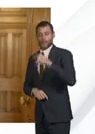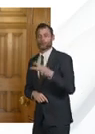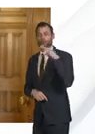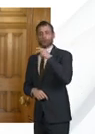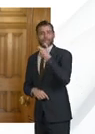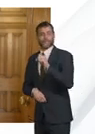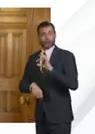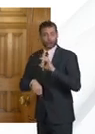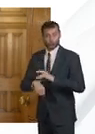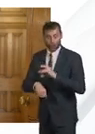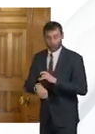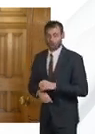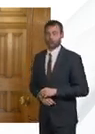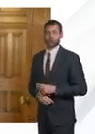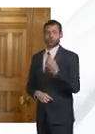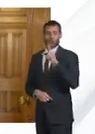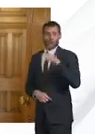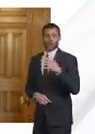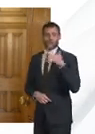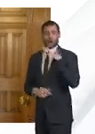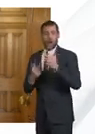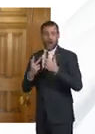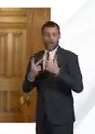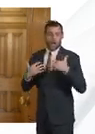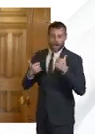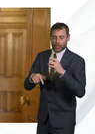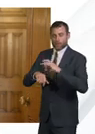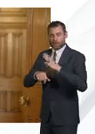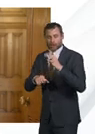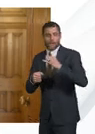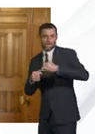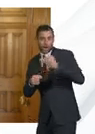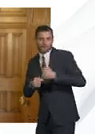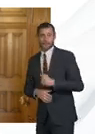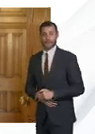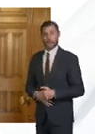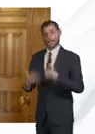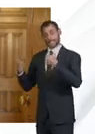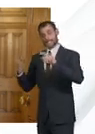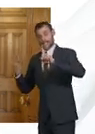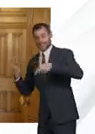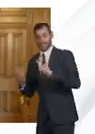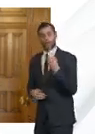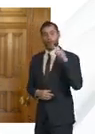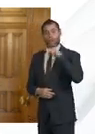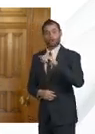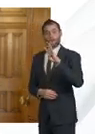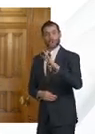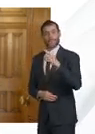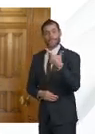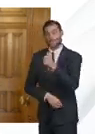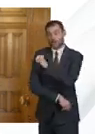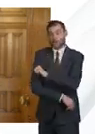two and a half thousand other health professionals and pharmacists and 6,147 nurses